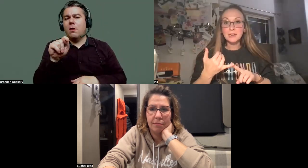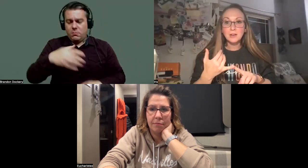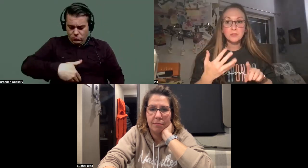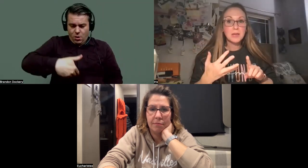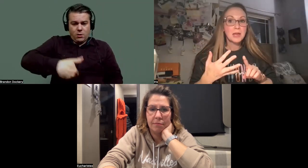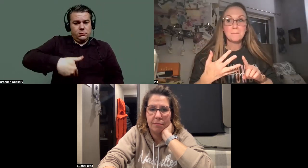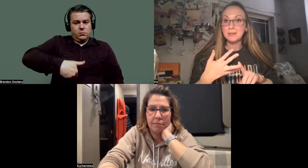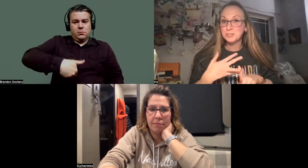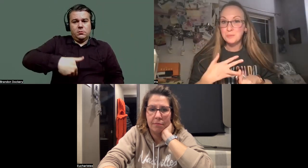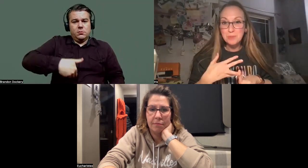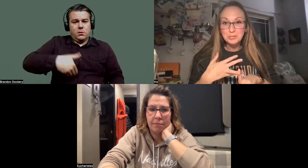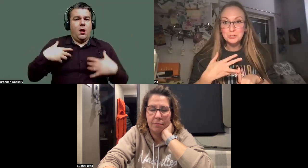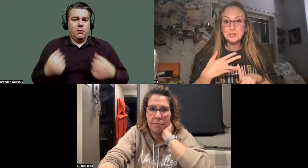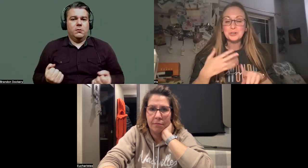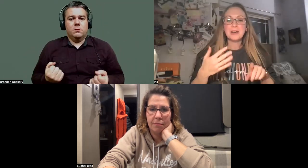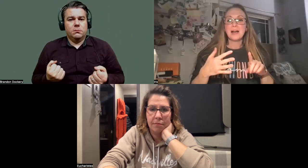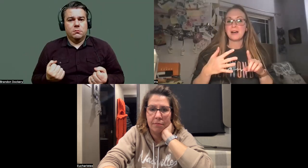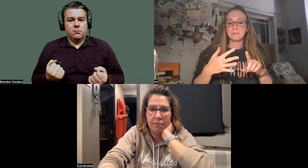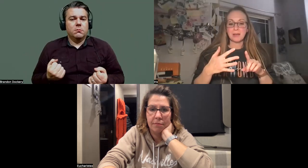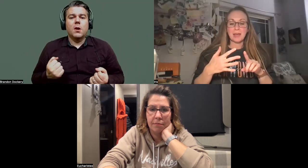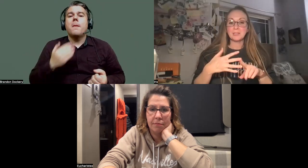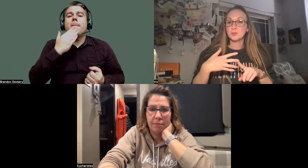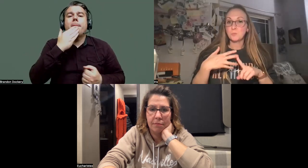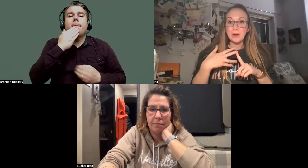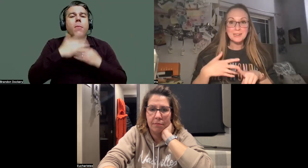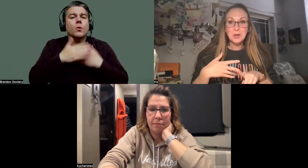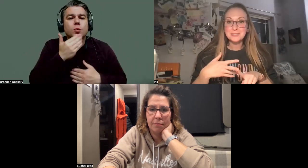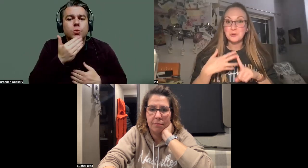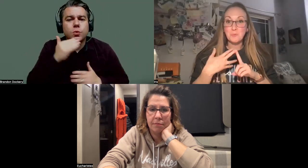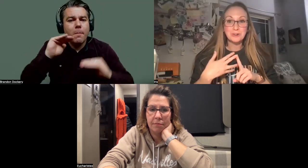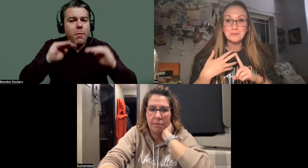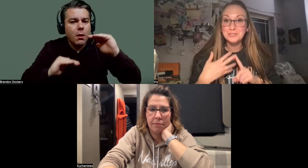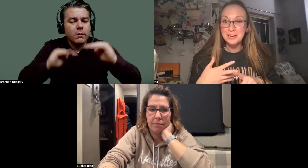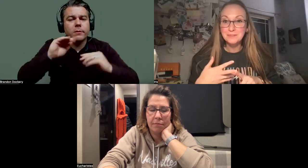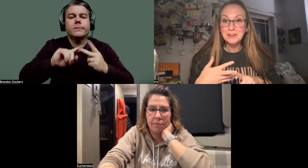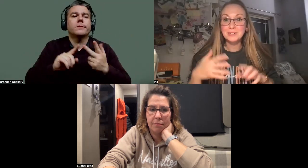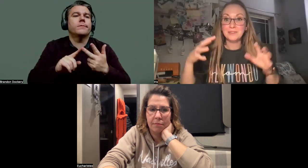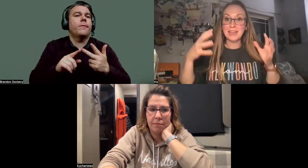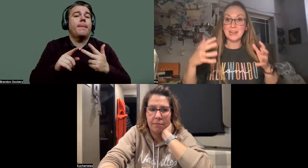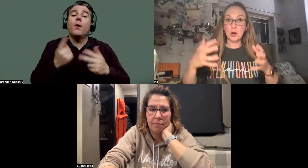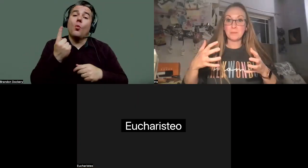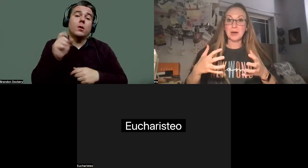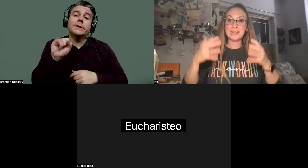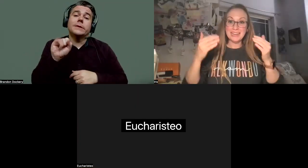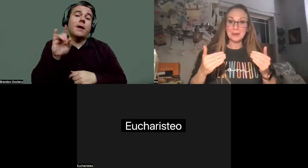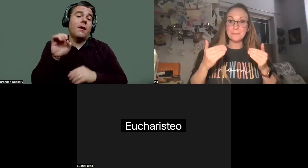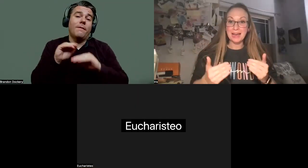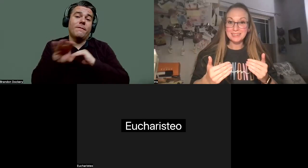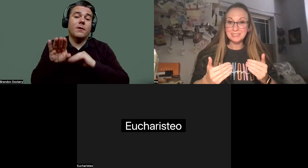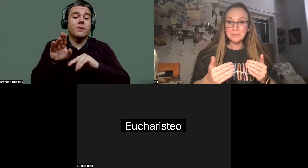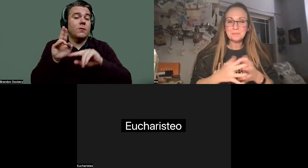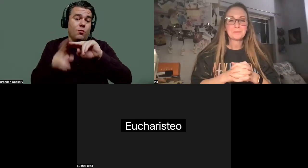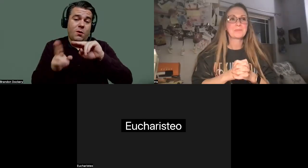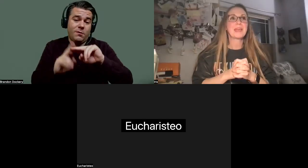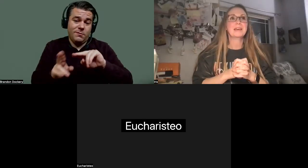focus is gut health, balancing blood sugar. Weight loss is a wonderful side effect of getting our body in